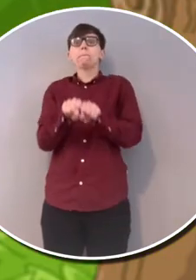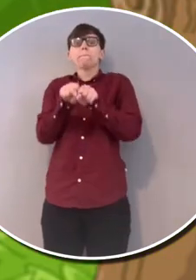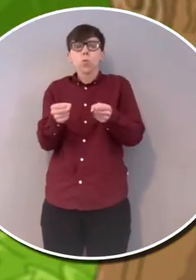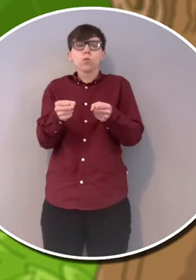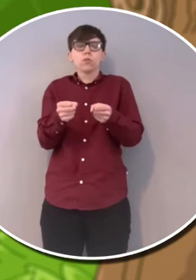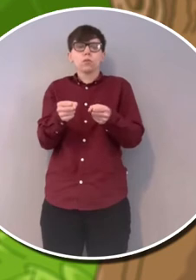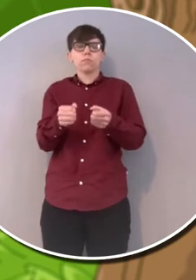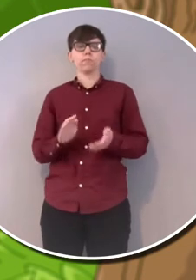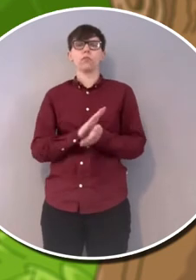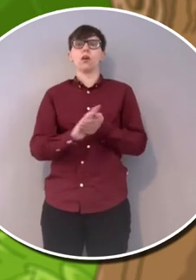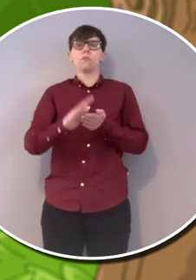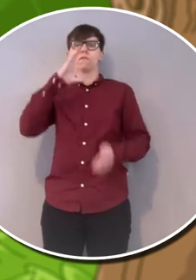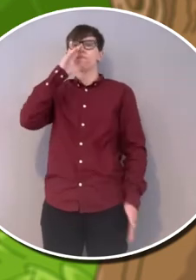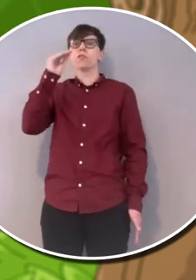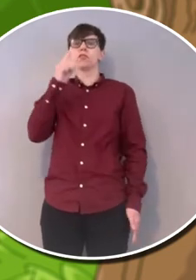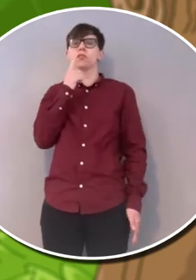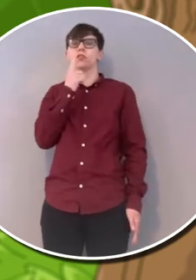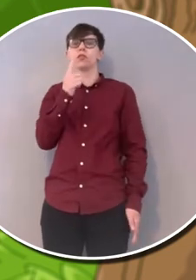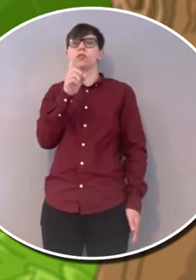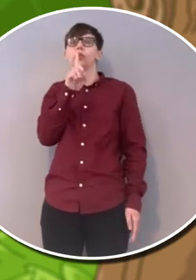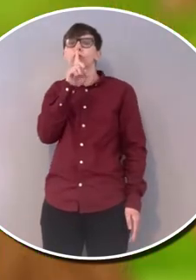planks of wood. The bridge is broken.